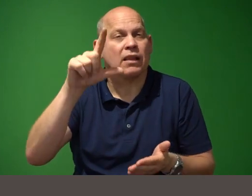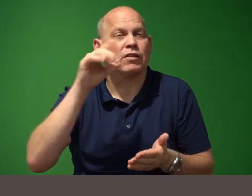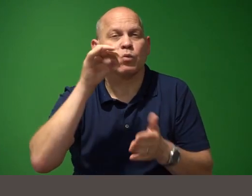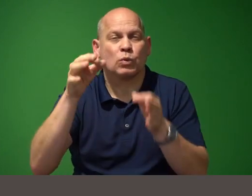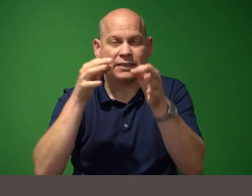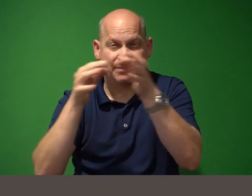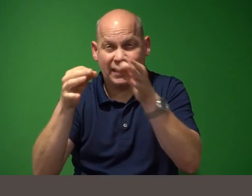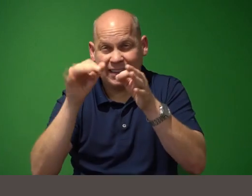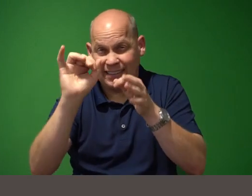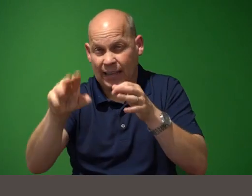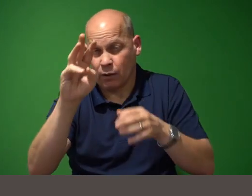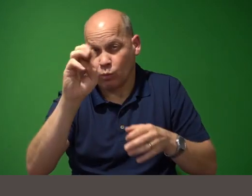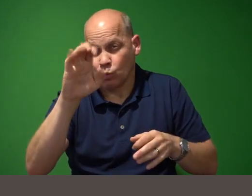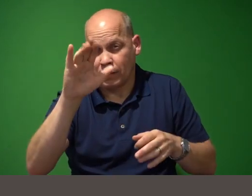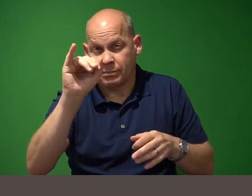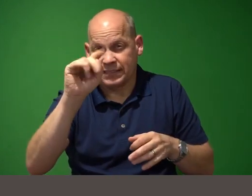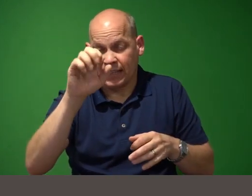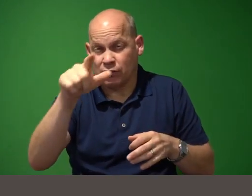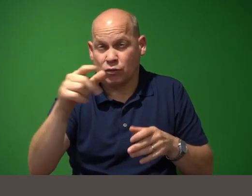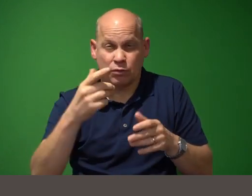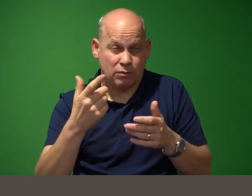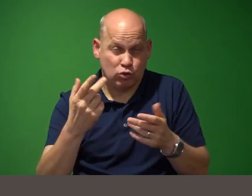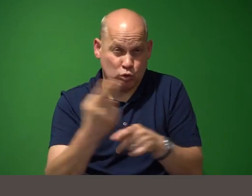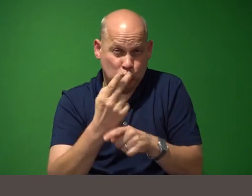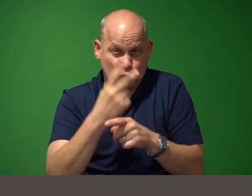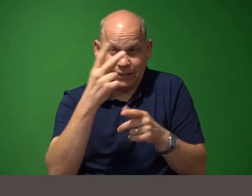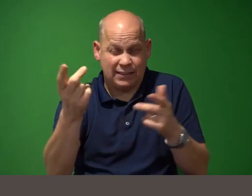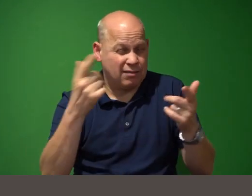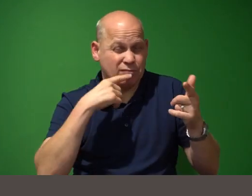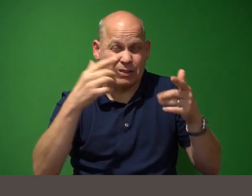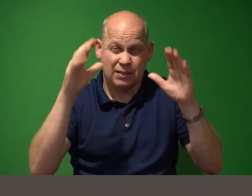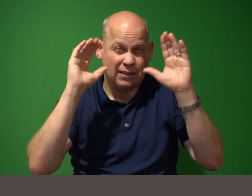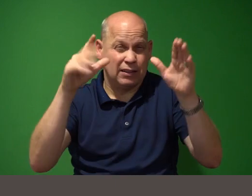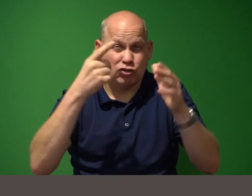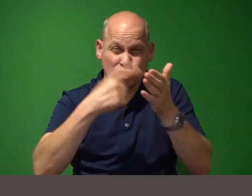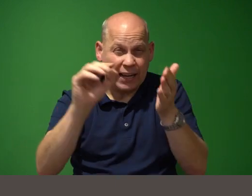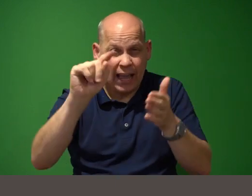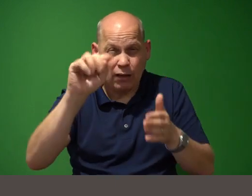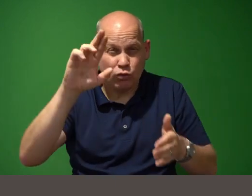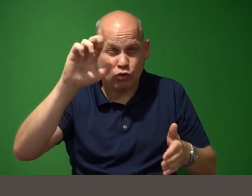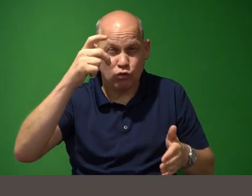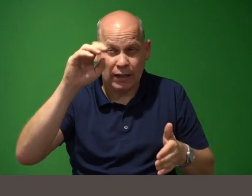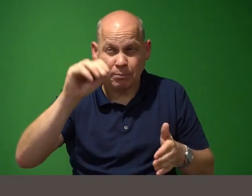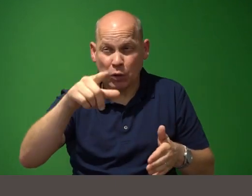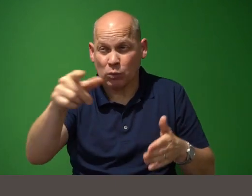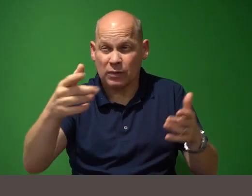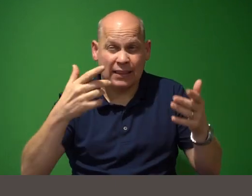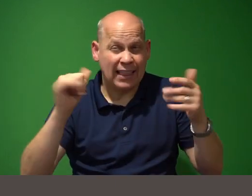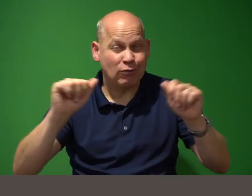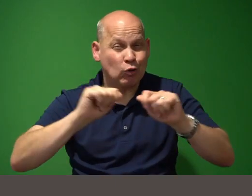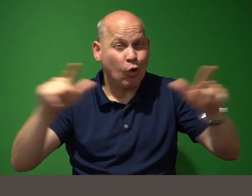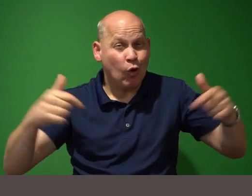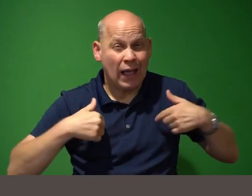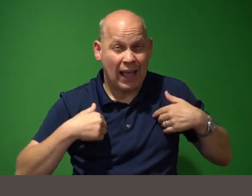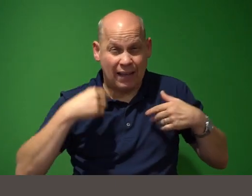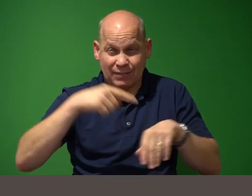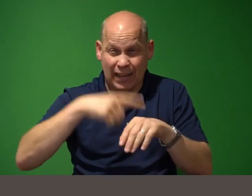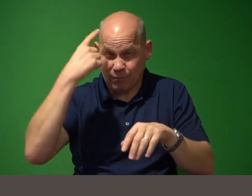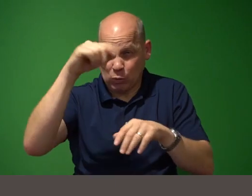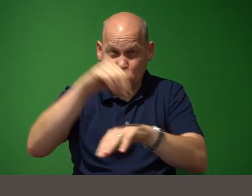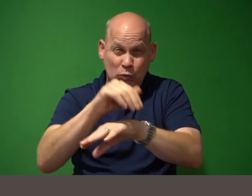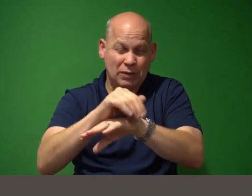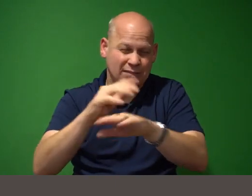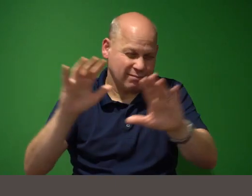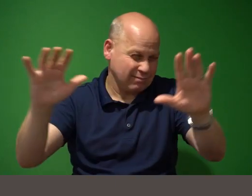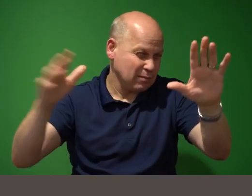it's very powerful stuff check out the repo and that is all we have time for tonight i'm very sorry i wish i could go on about